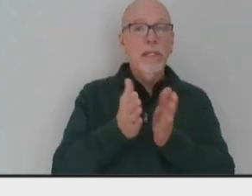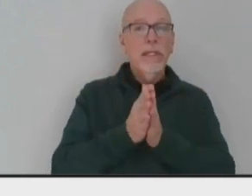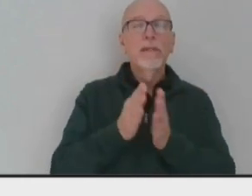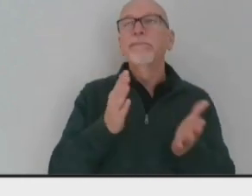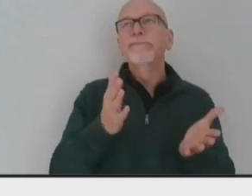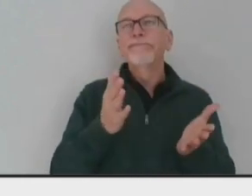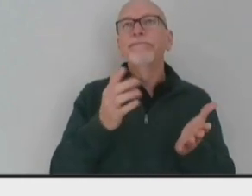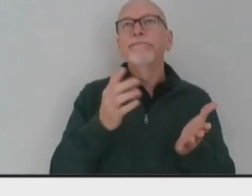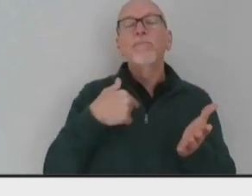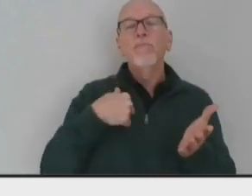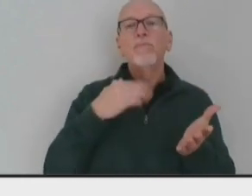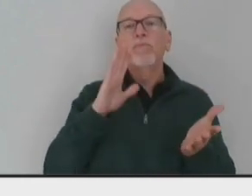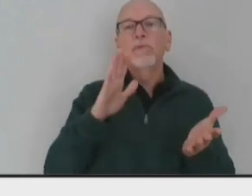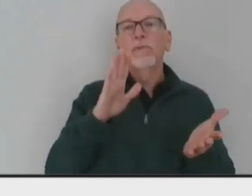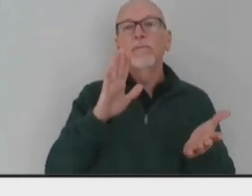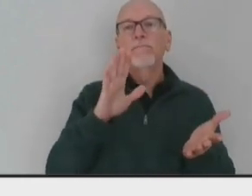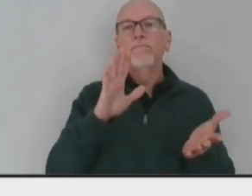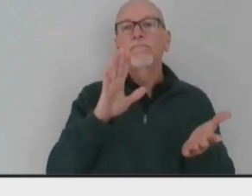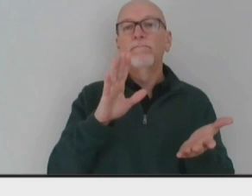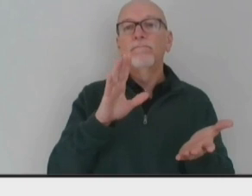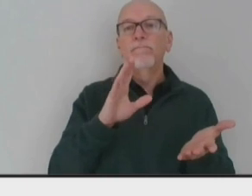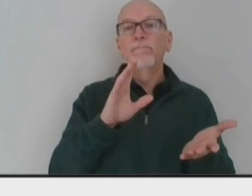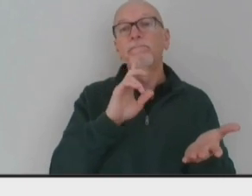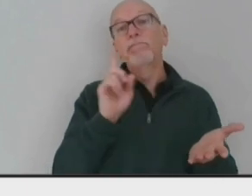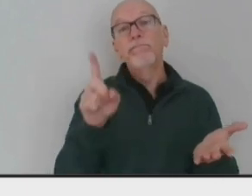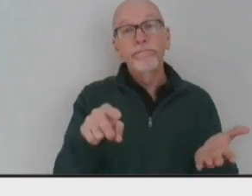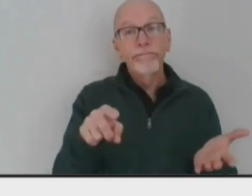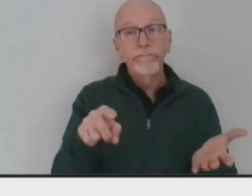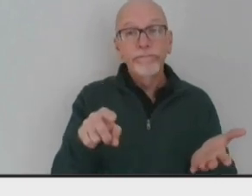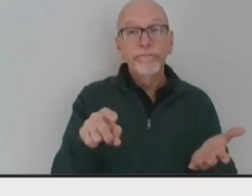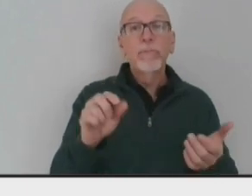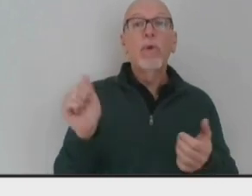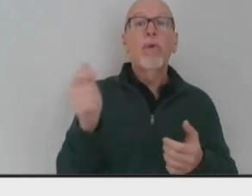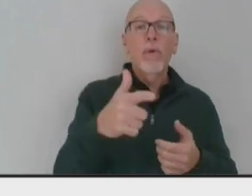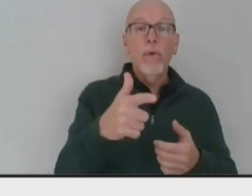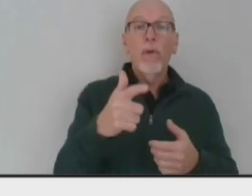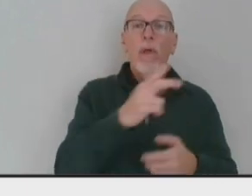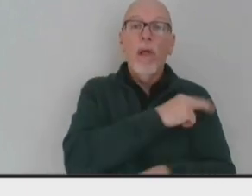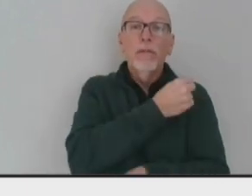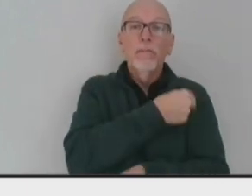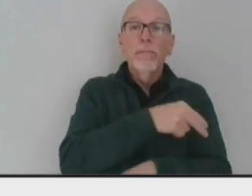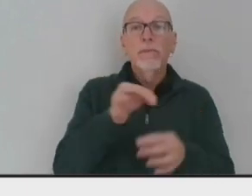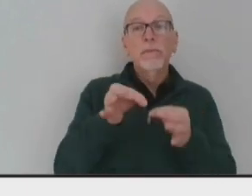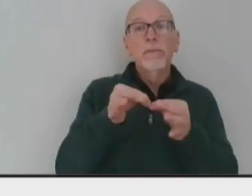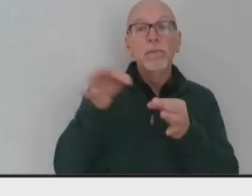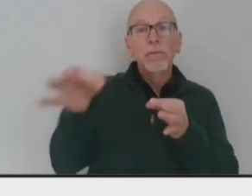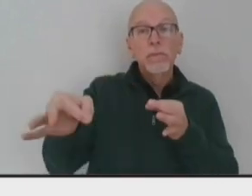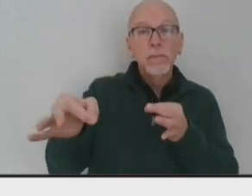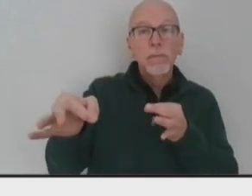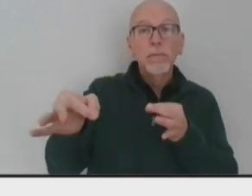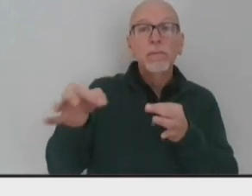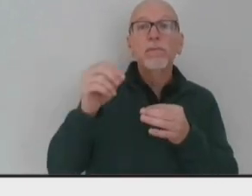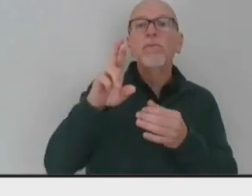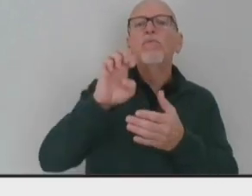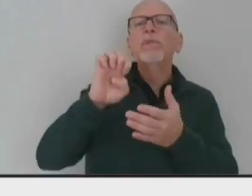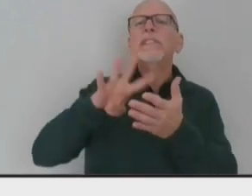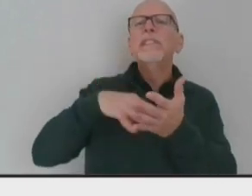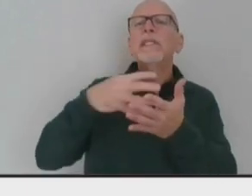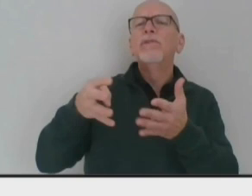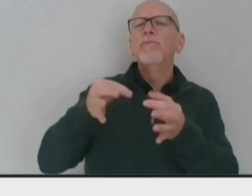directing, all of our hospitals to postpone or reschedule, and this is key,